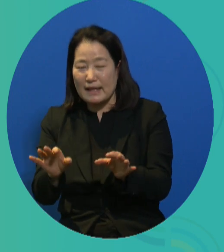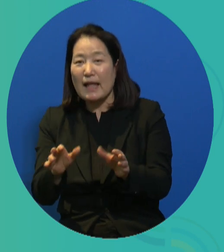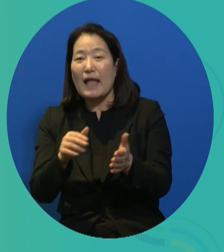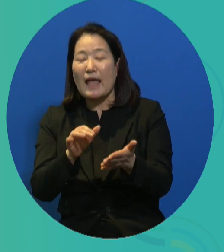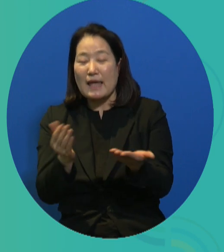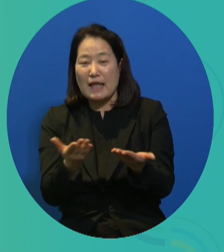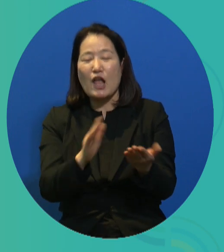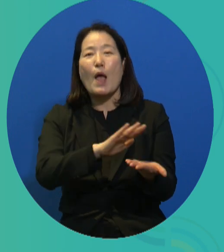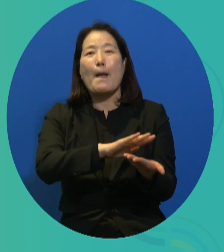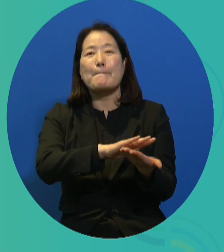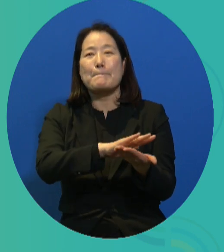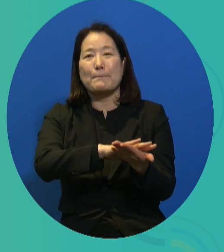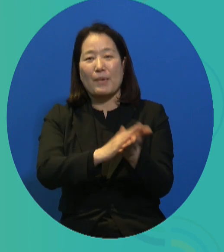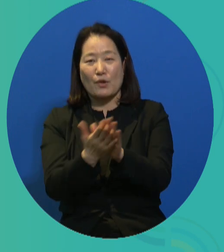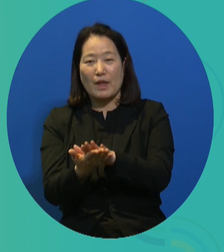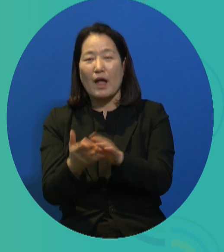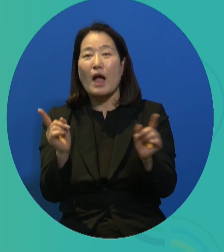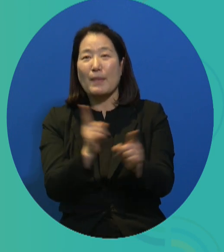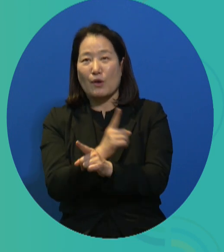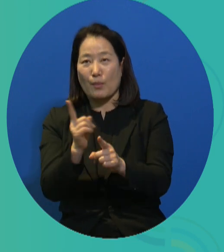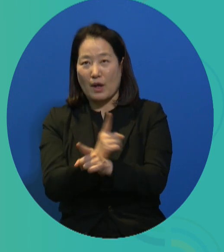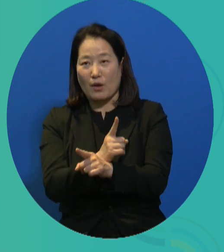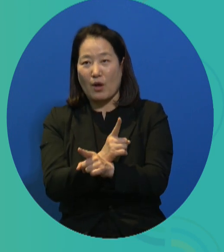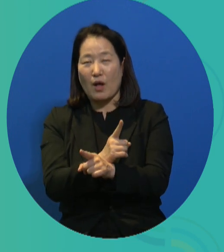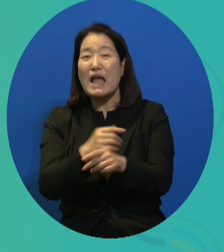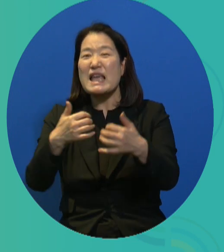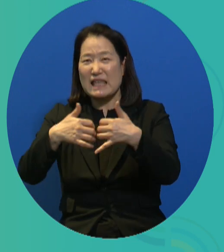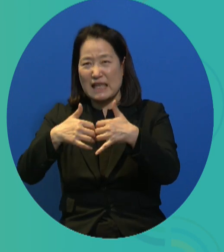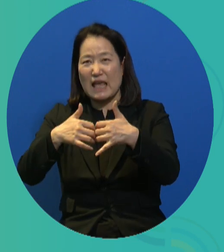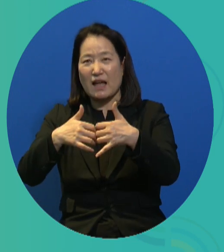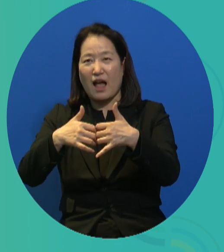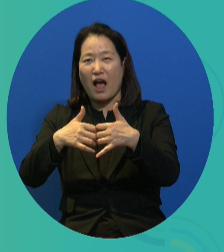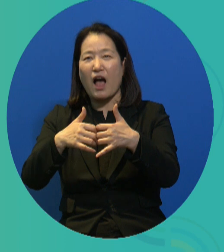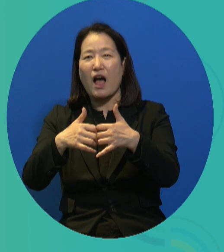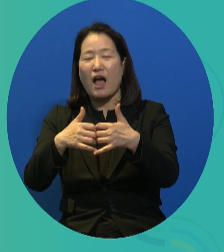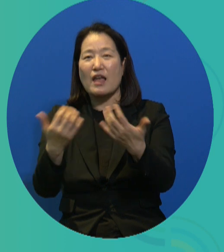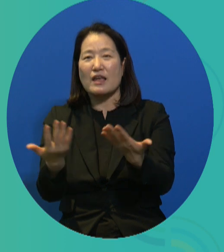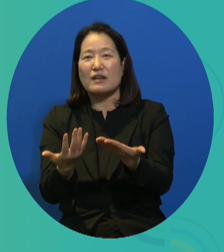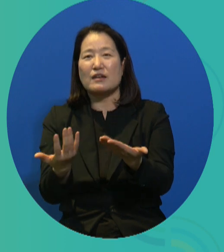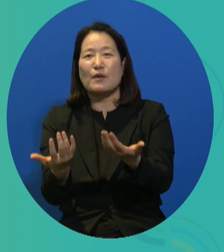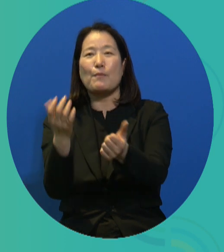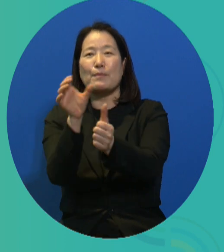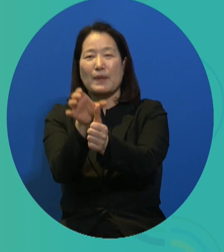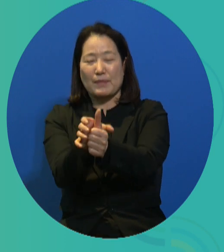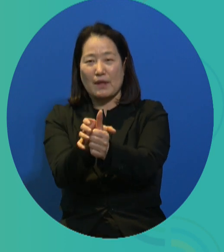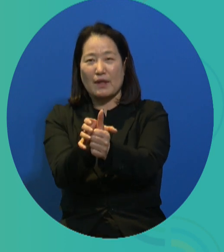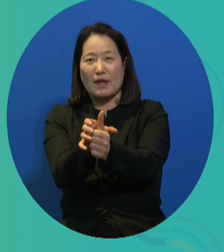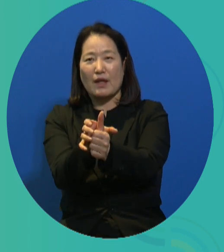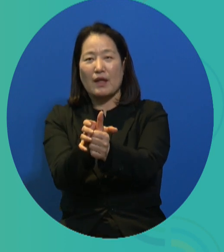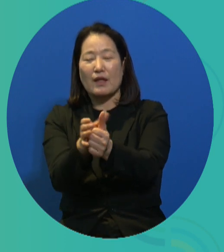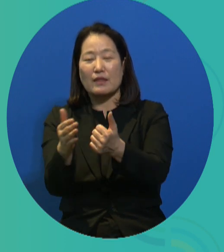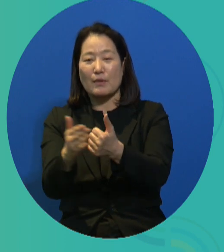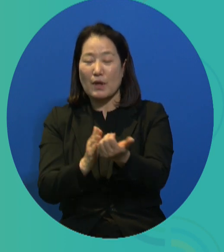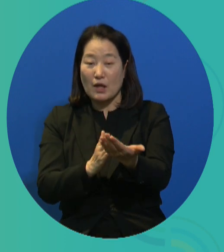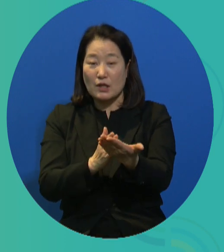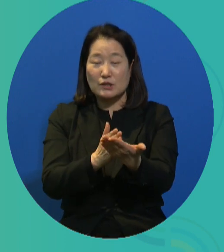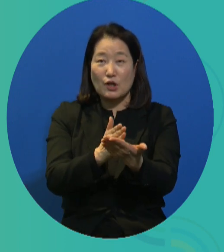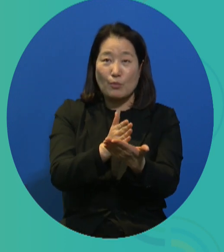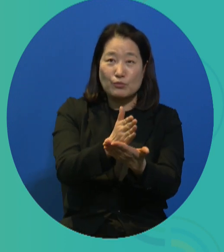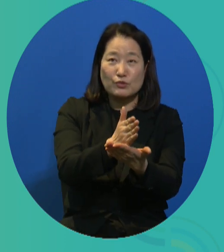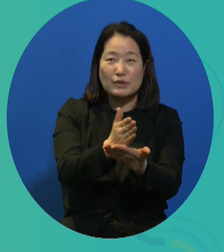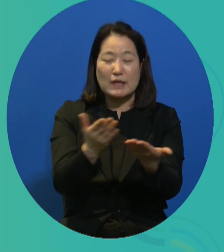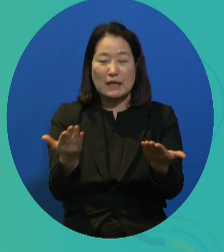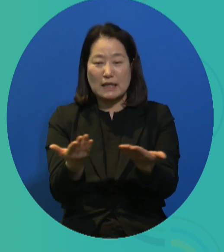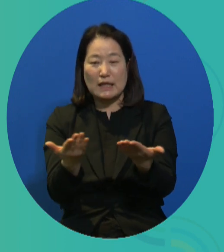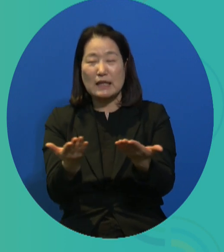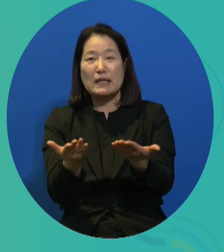the employment, many of the jobs are being displaced by robots. Many middle manager positions are becoming minimized and